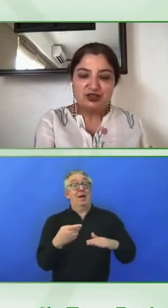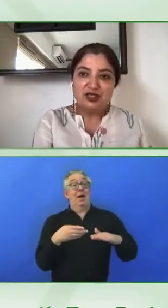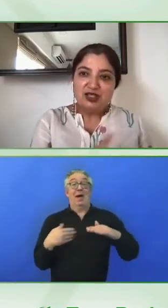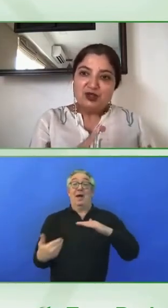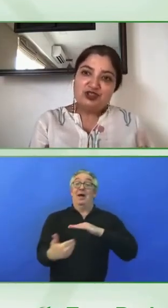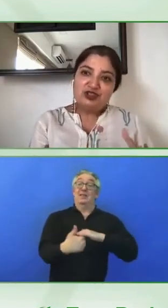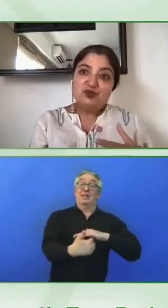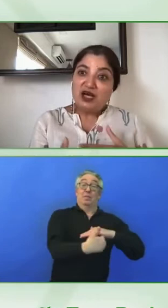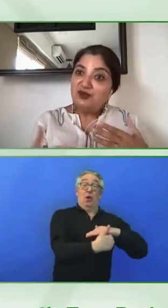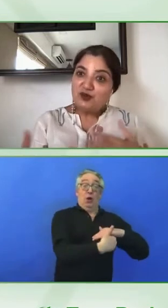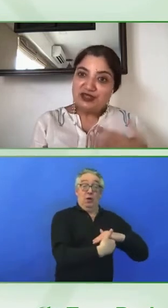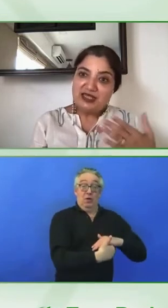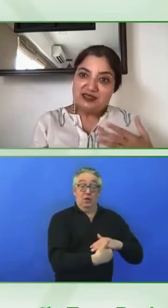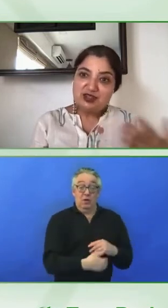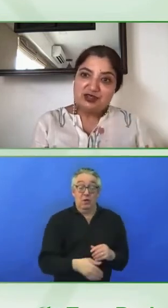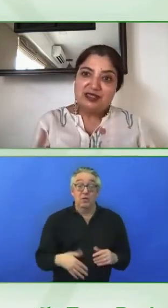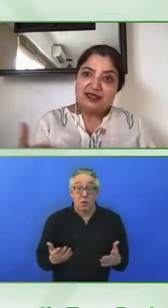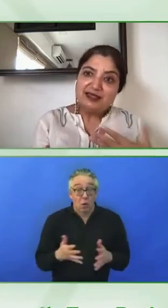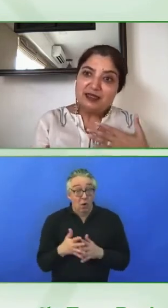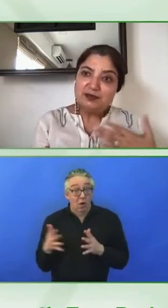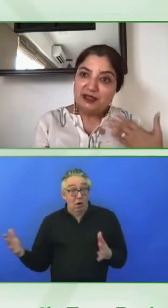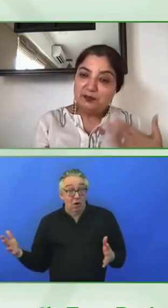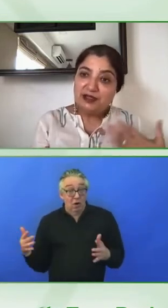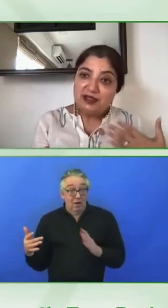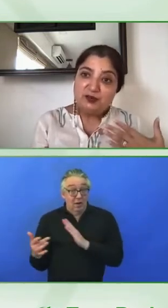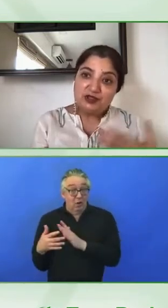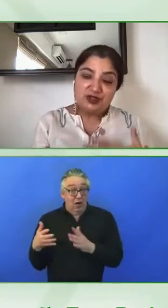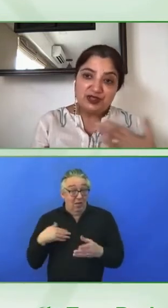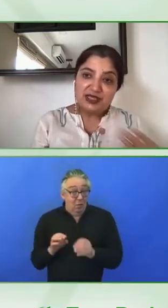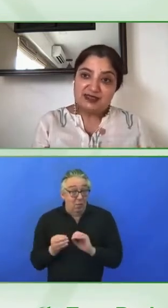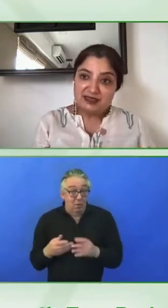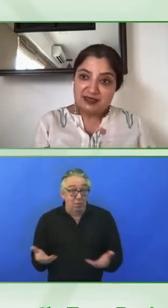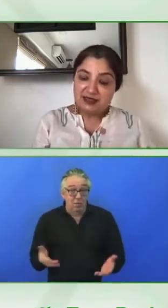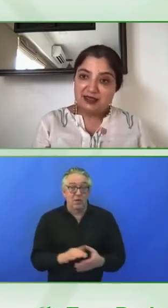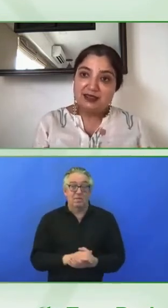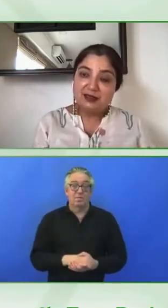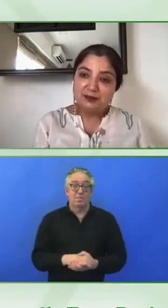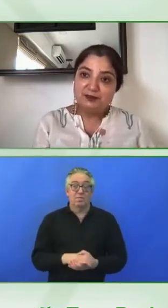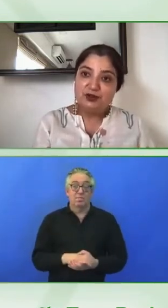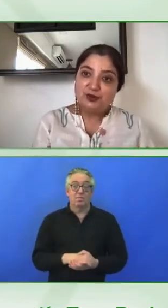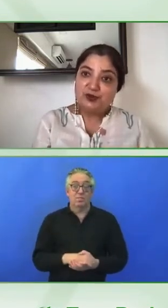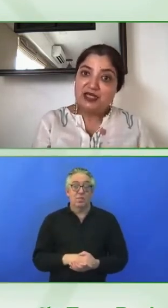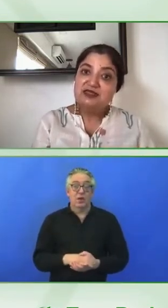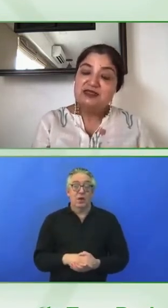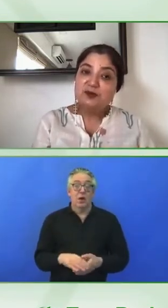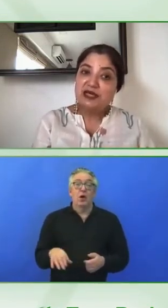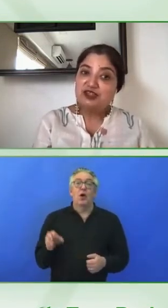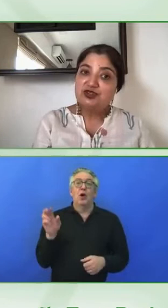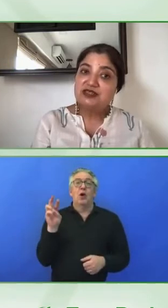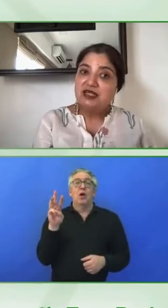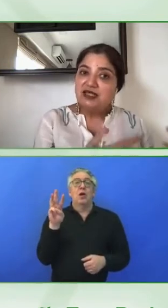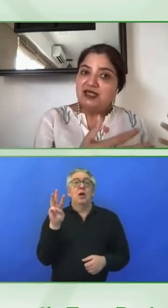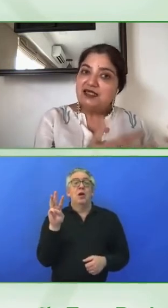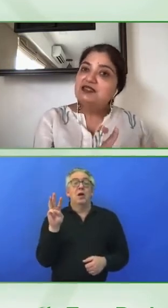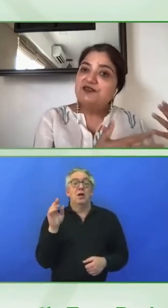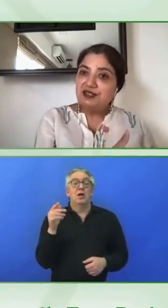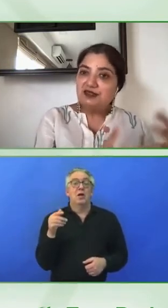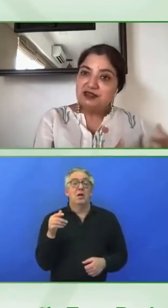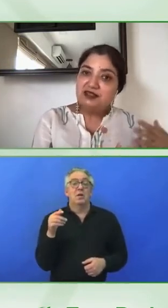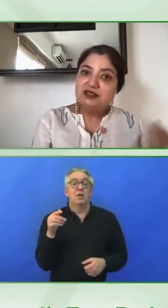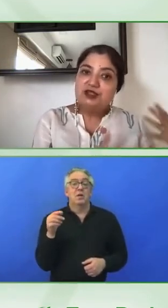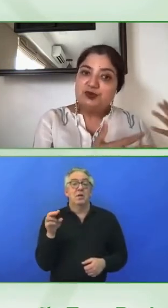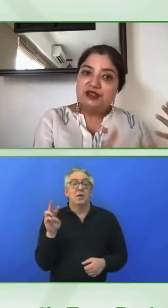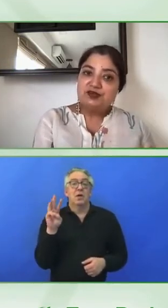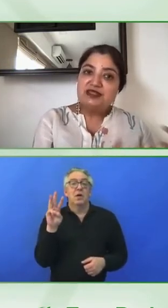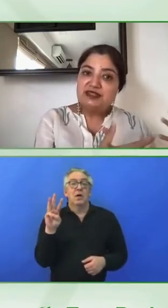a challenge, which is why organizations like IWAP, which G3ICT, you know, runs or manages, is